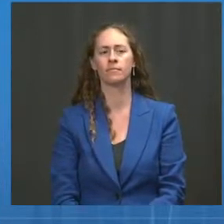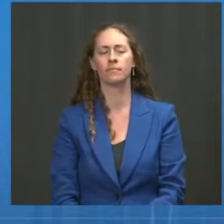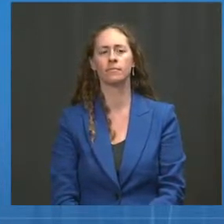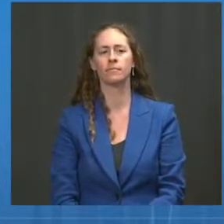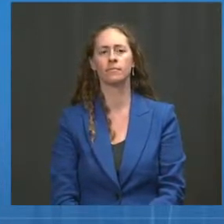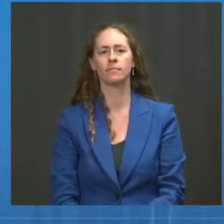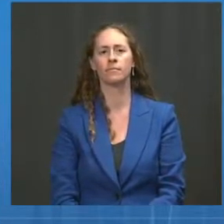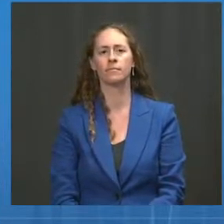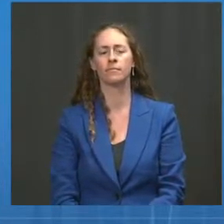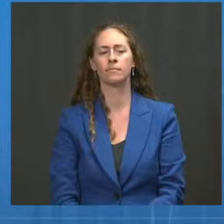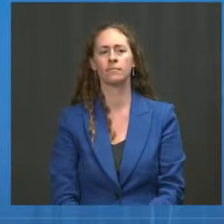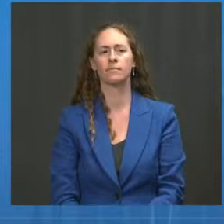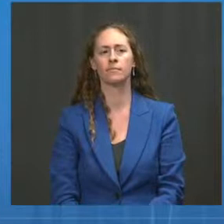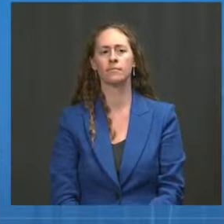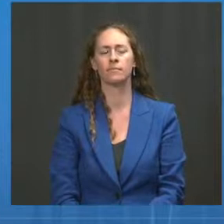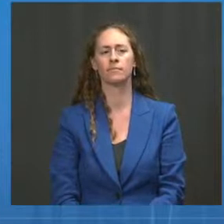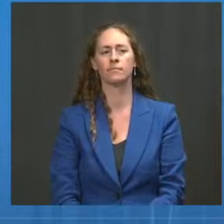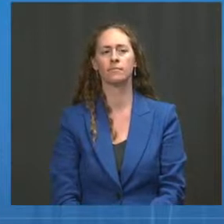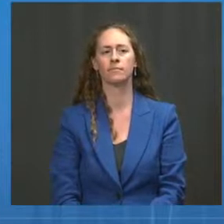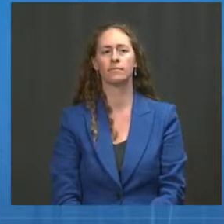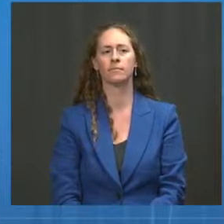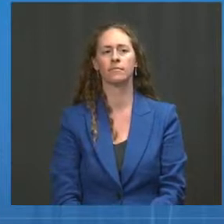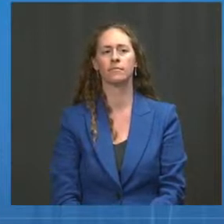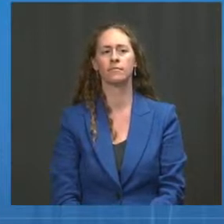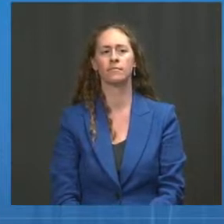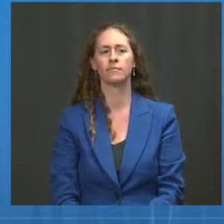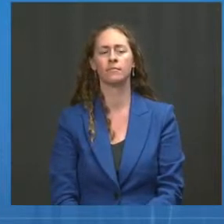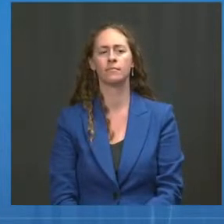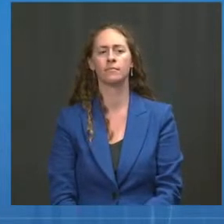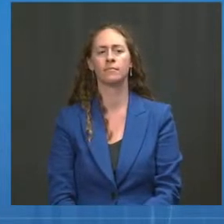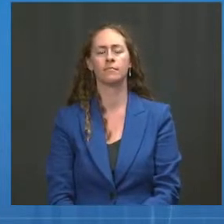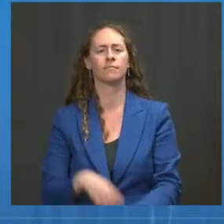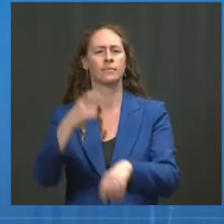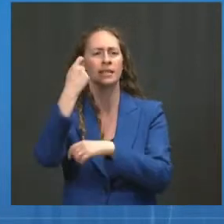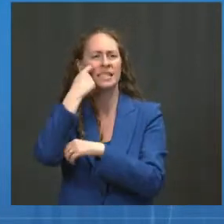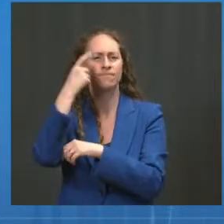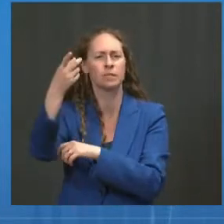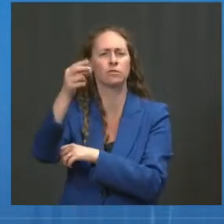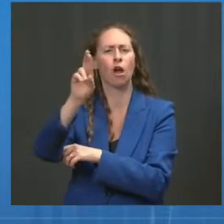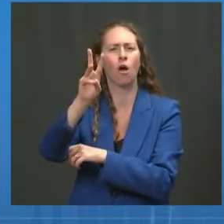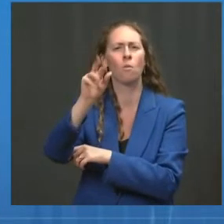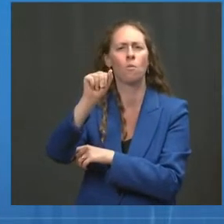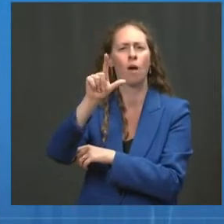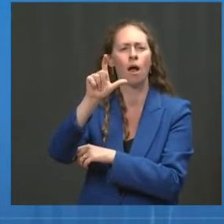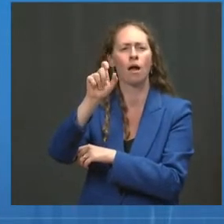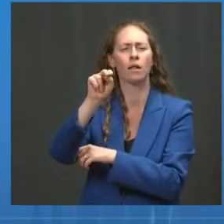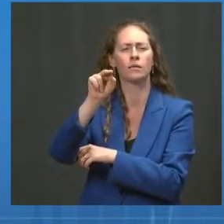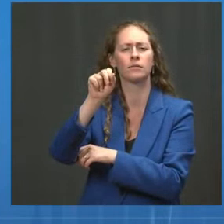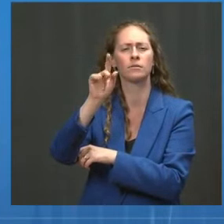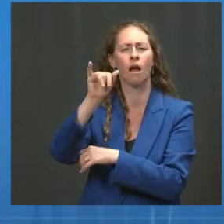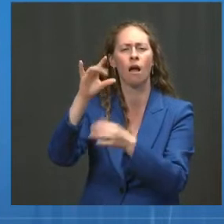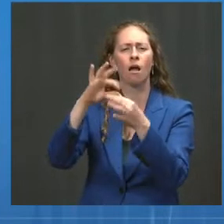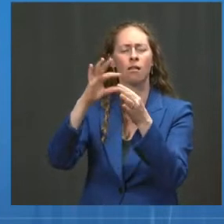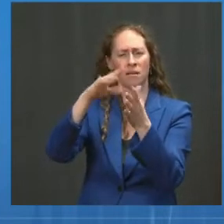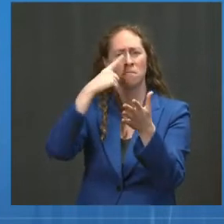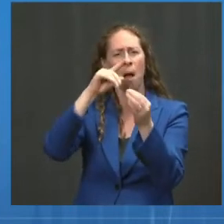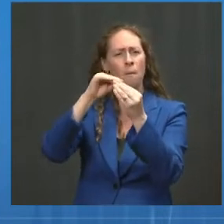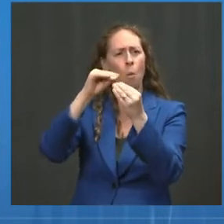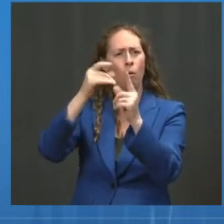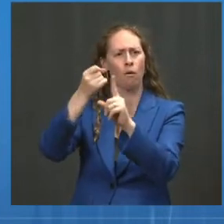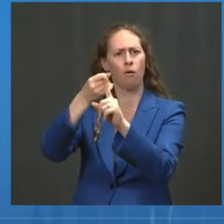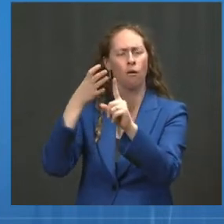Hi there. Dr. Walensky, addressed this earlier a little bit, but I'd like you to expand on what has changed. I mean, five days ago